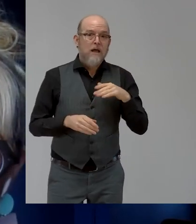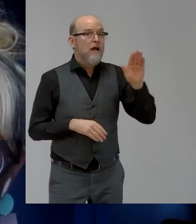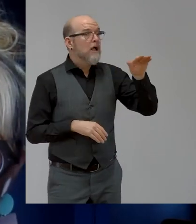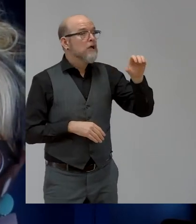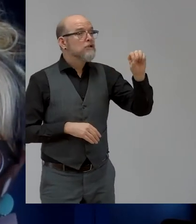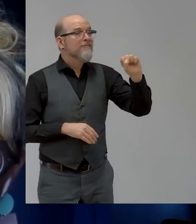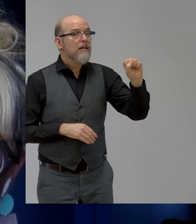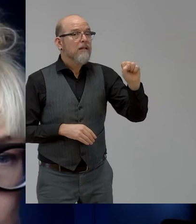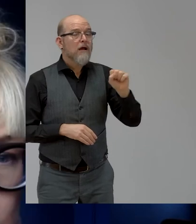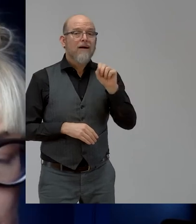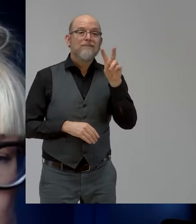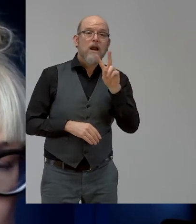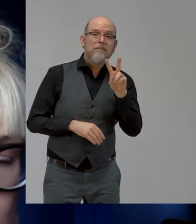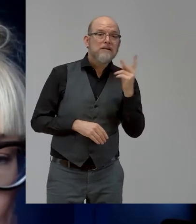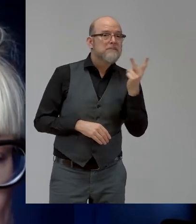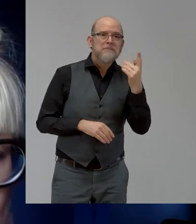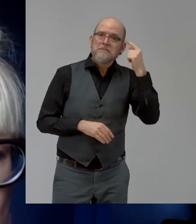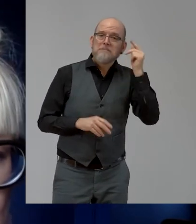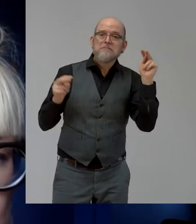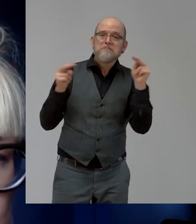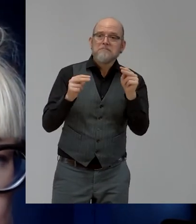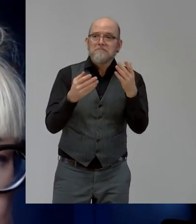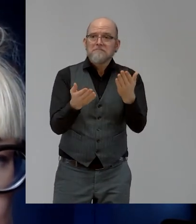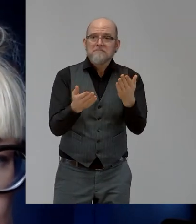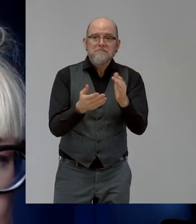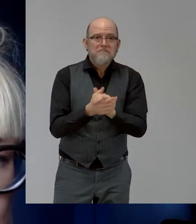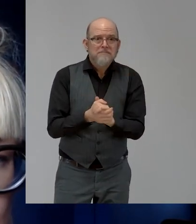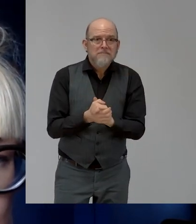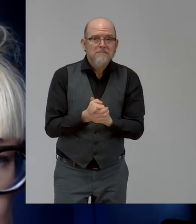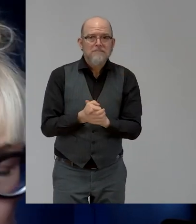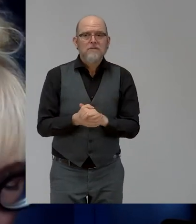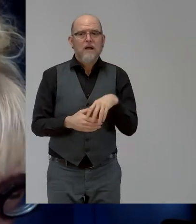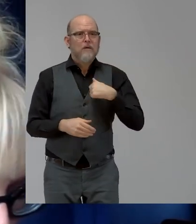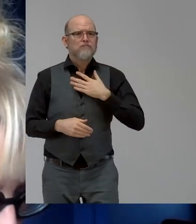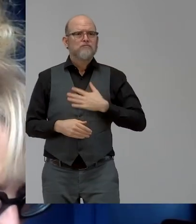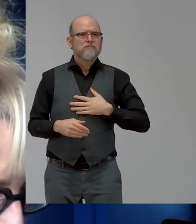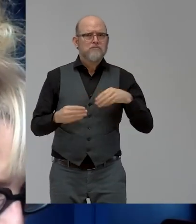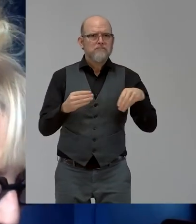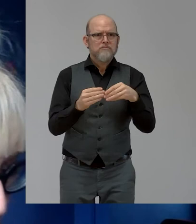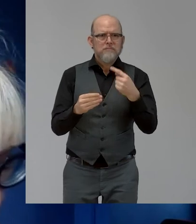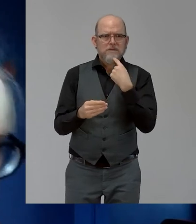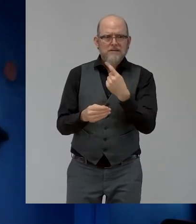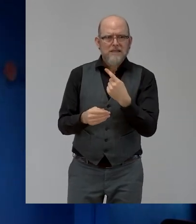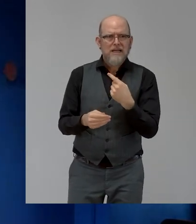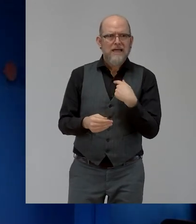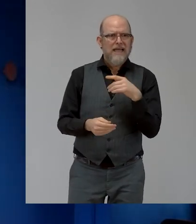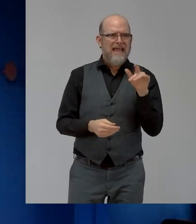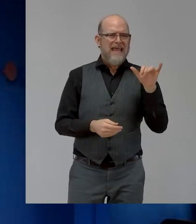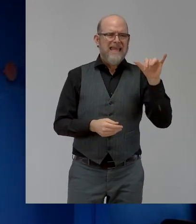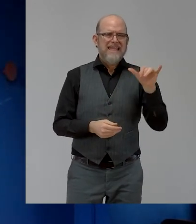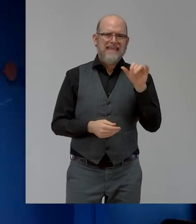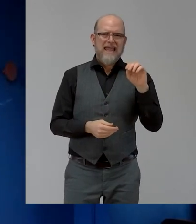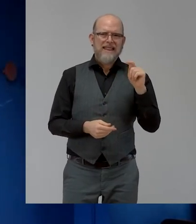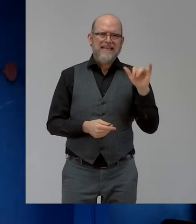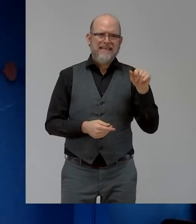Yeah, if I can come in, Caroline. I mean, I fully agree with what Yeti has said. I can understand, I can see